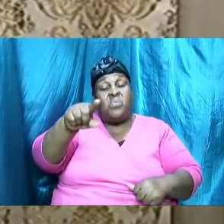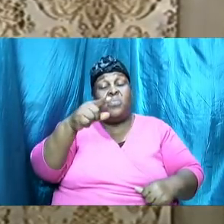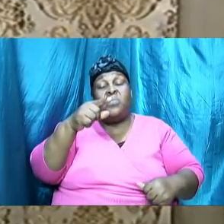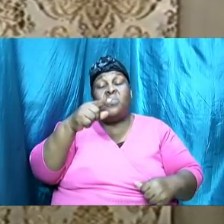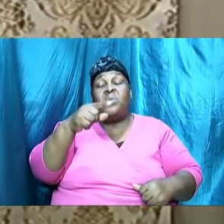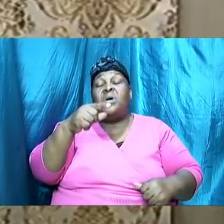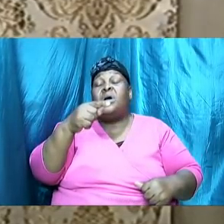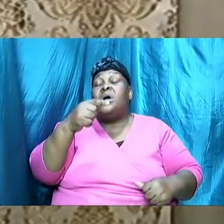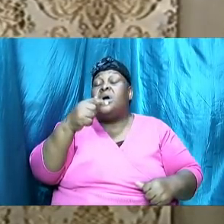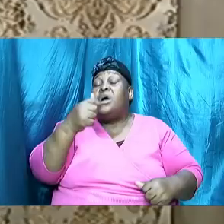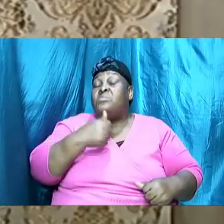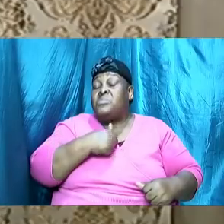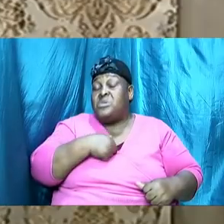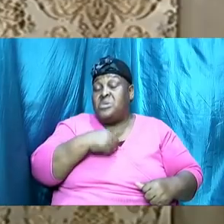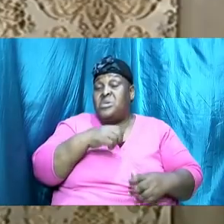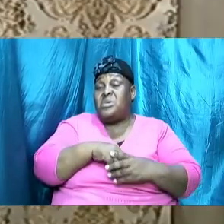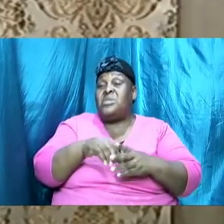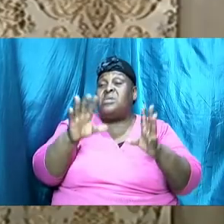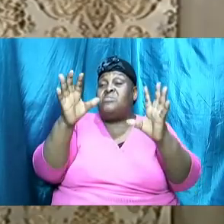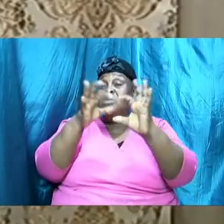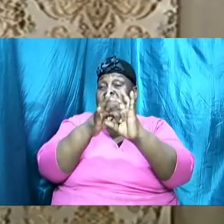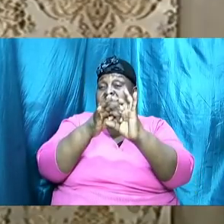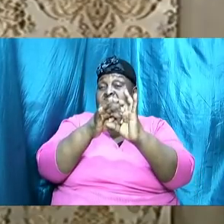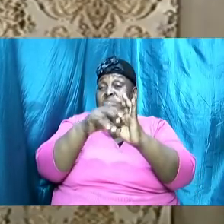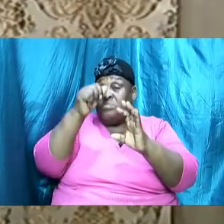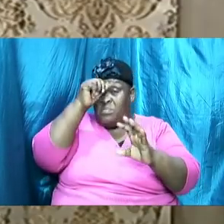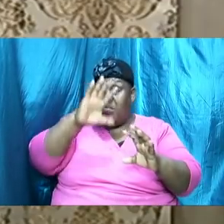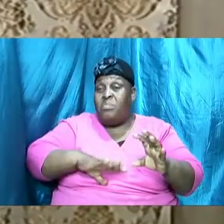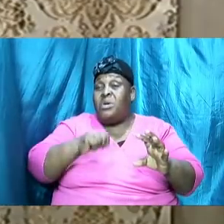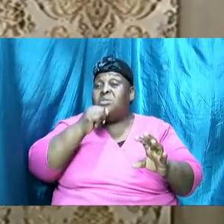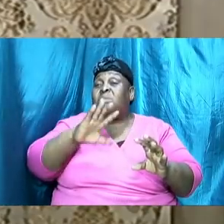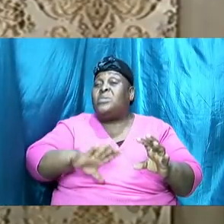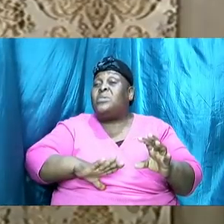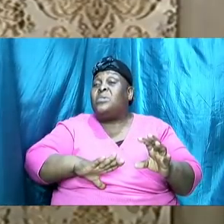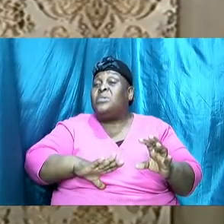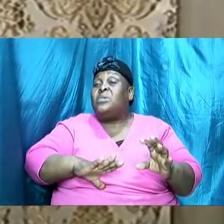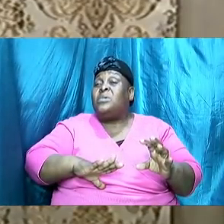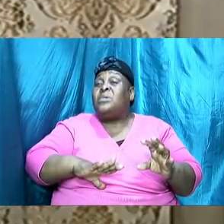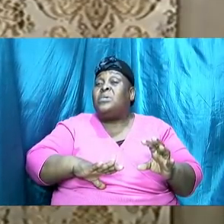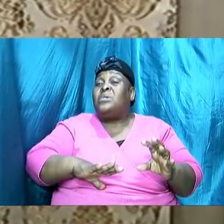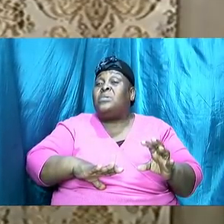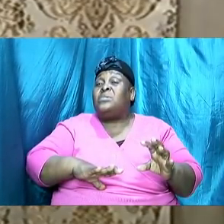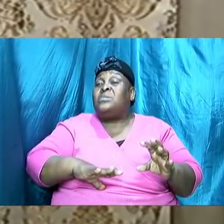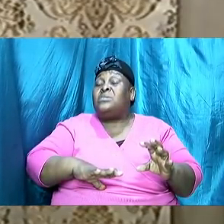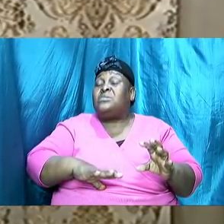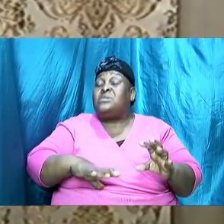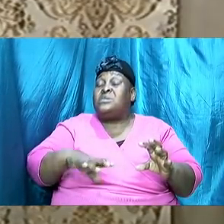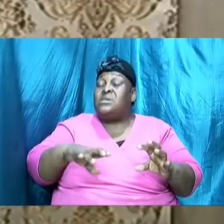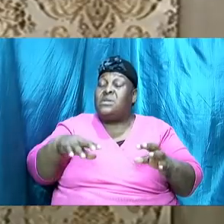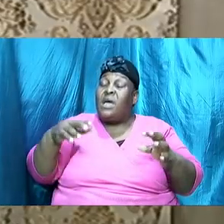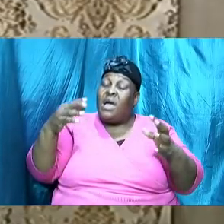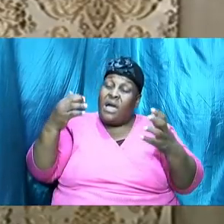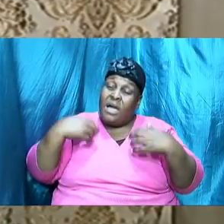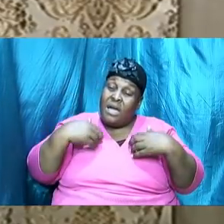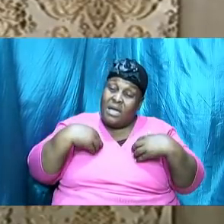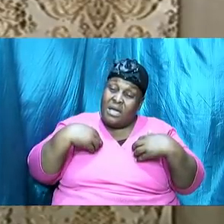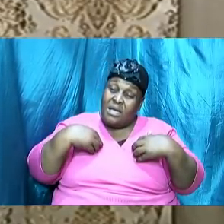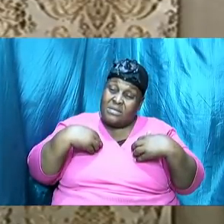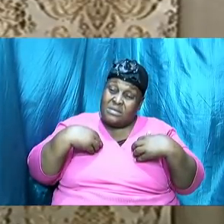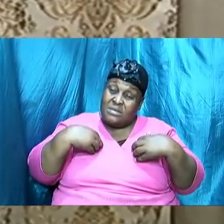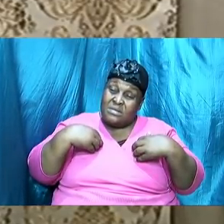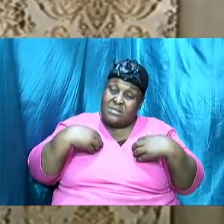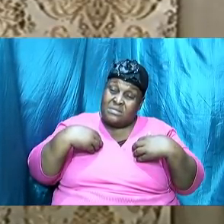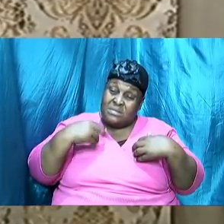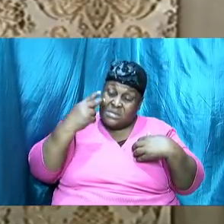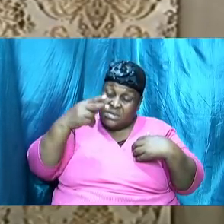physical sense a man and a woman it has its reflection in the church itself